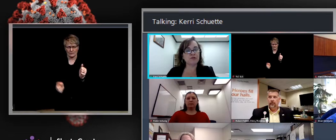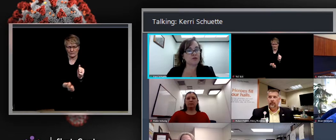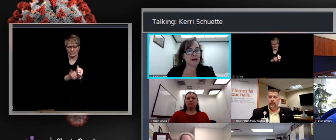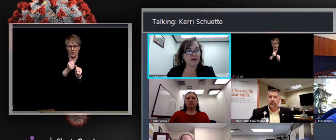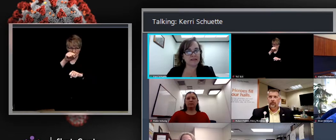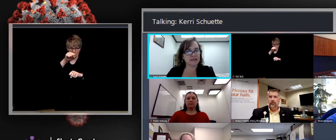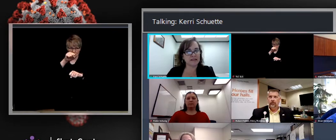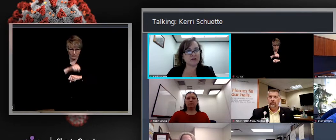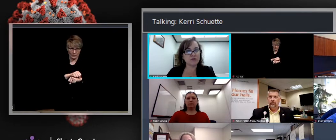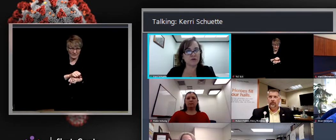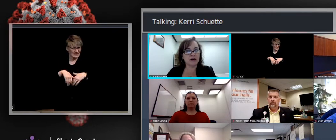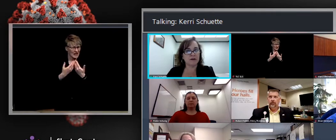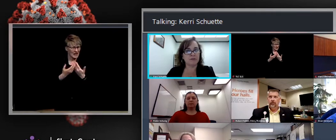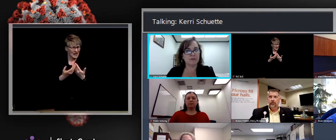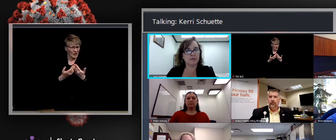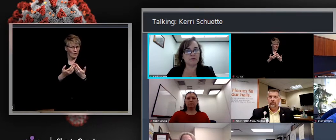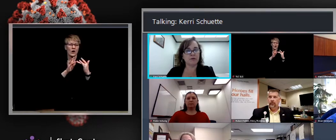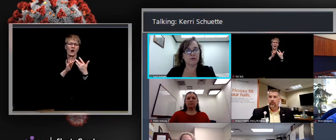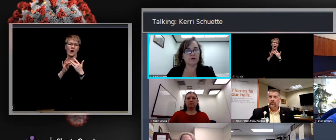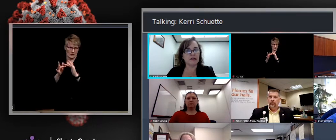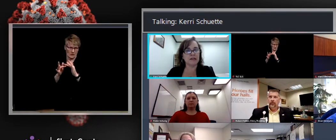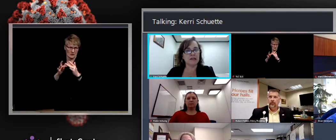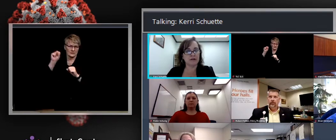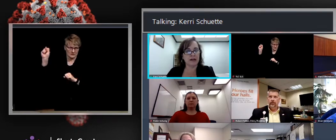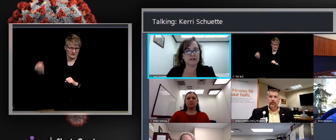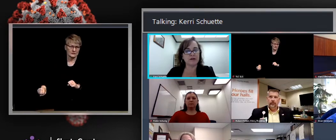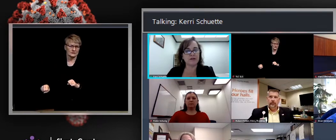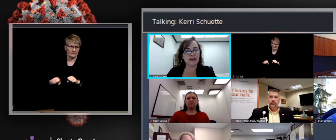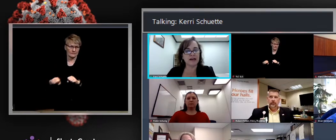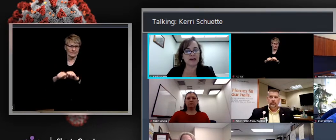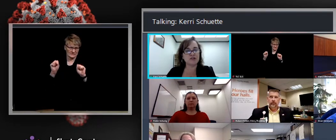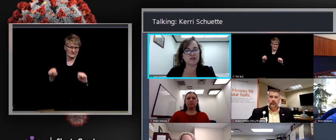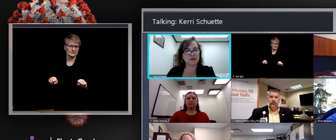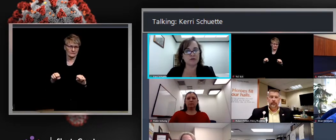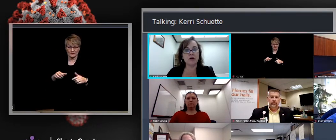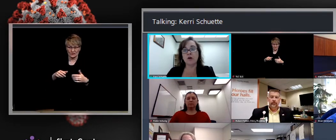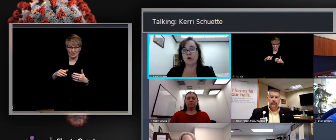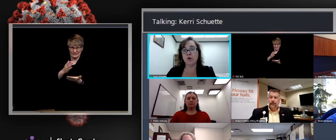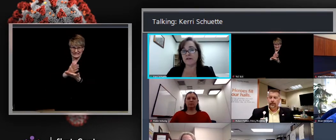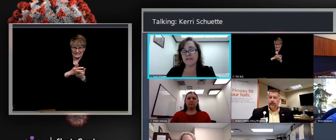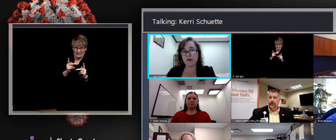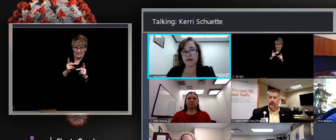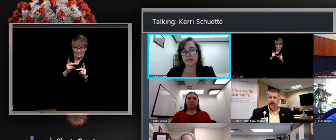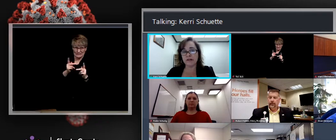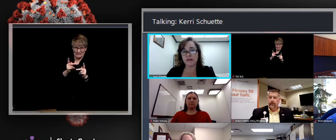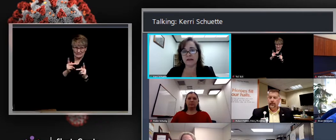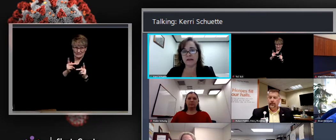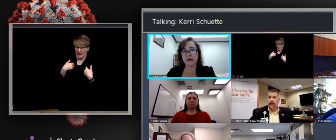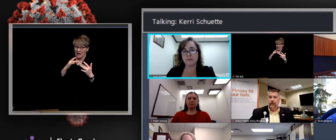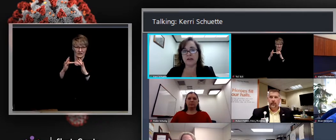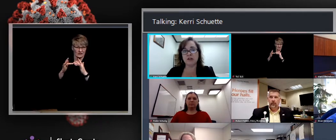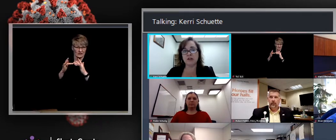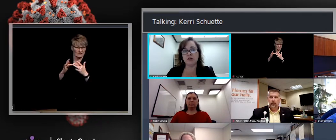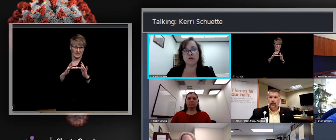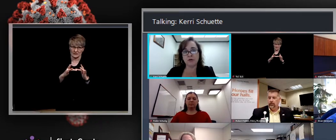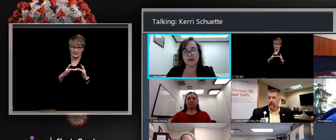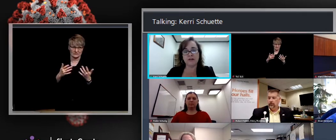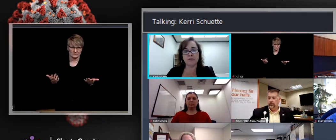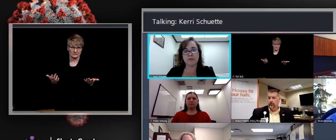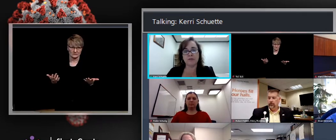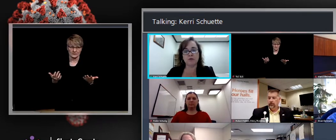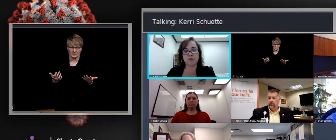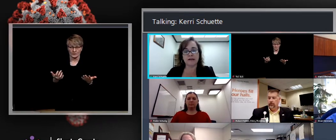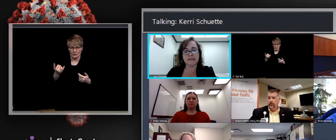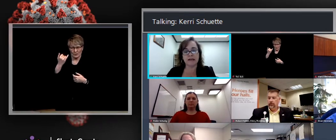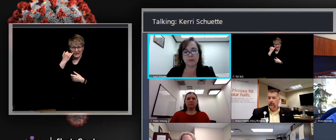we know that some people don't have access to the internet. So if that is you or someone that you